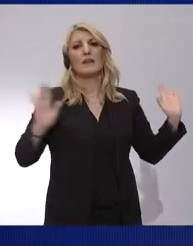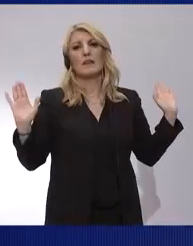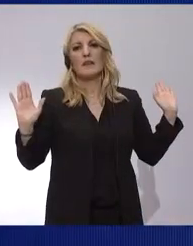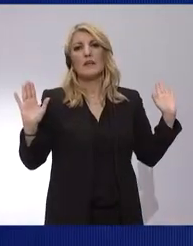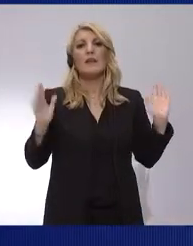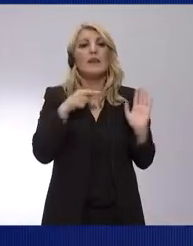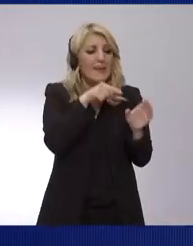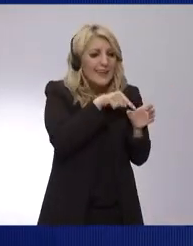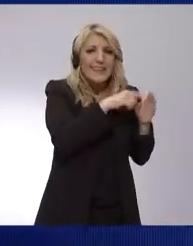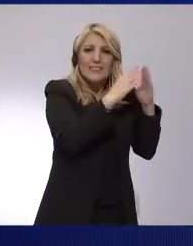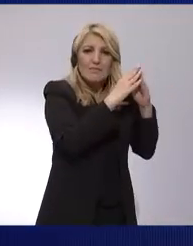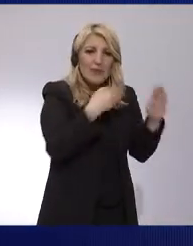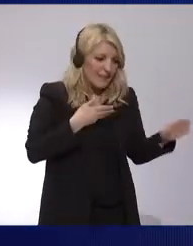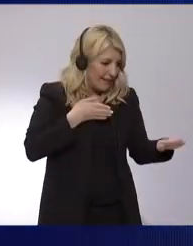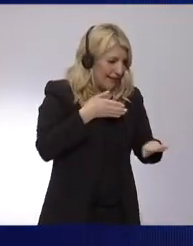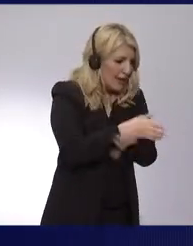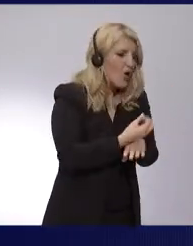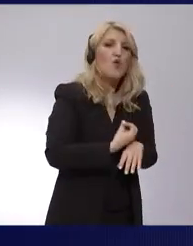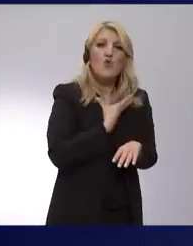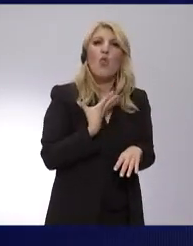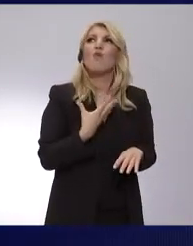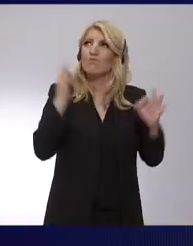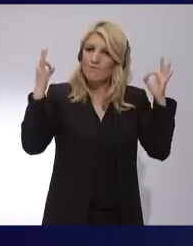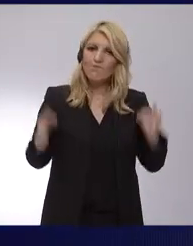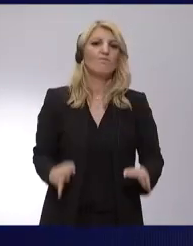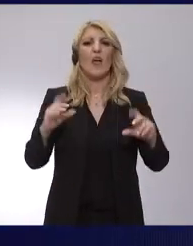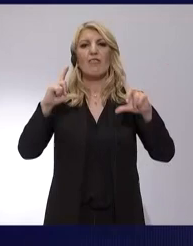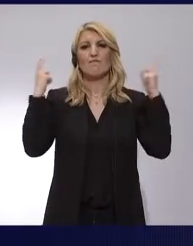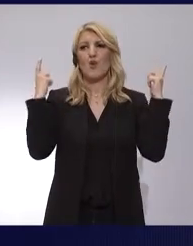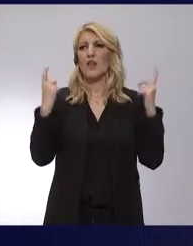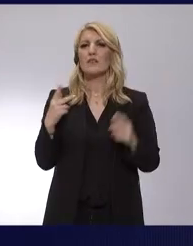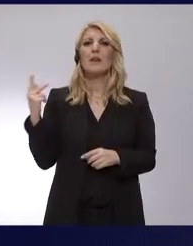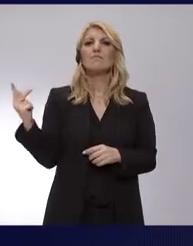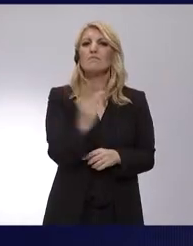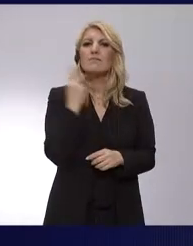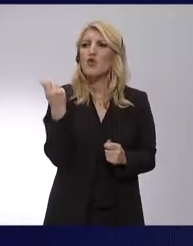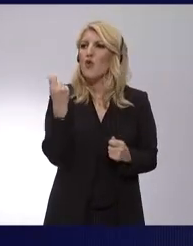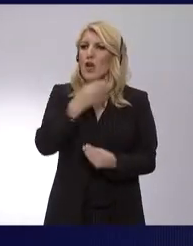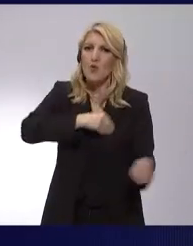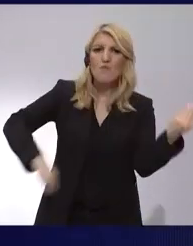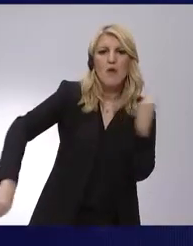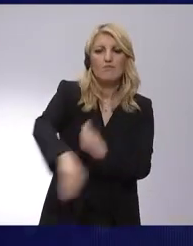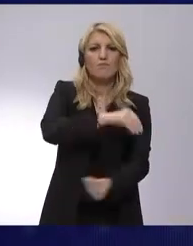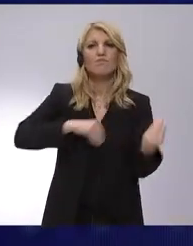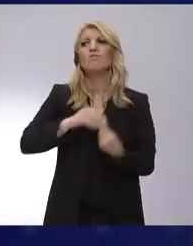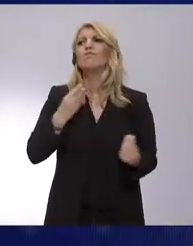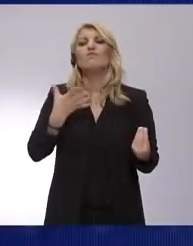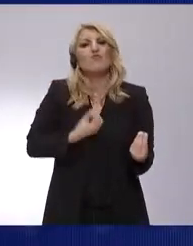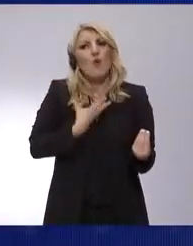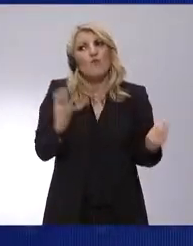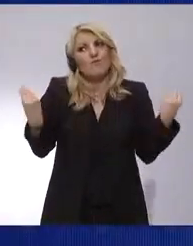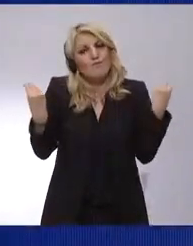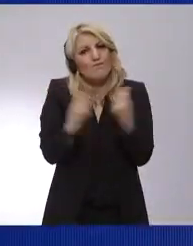that we can live our European way of life. When we proposed this term of the